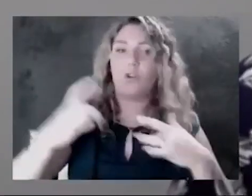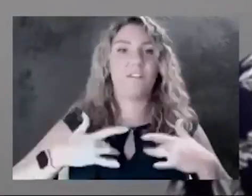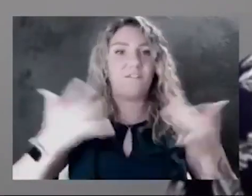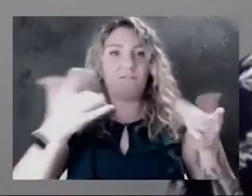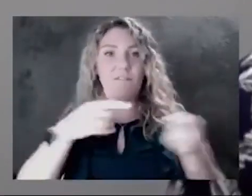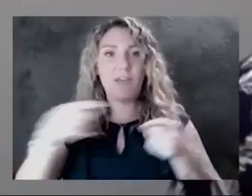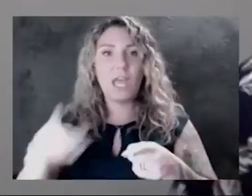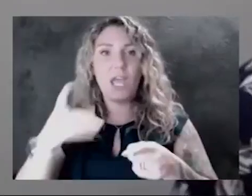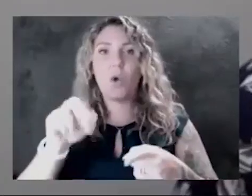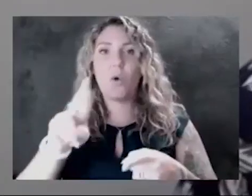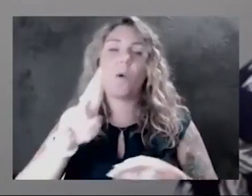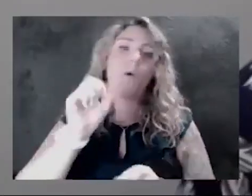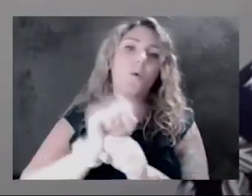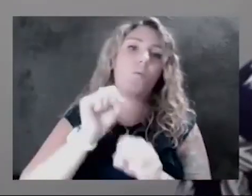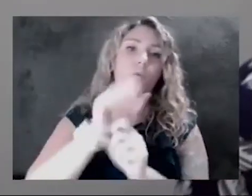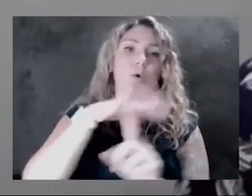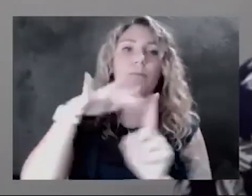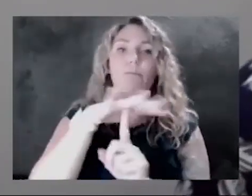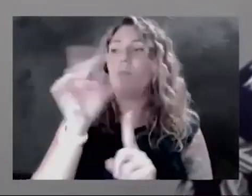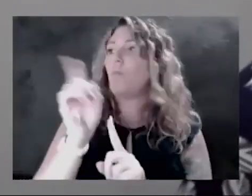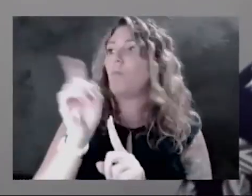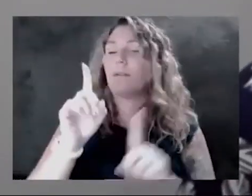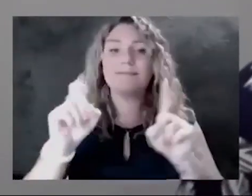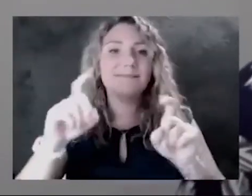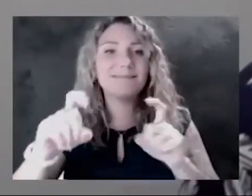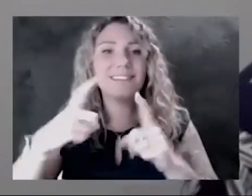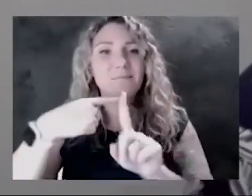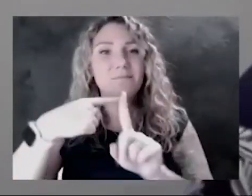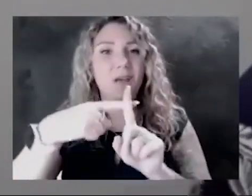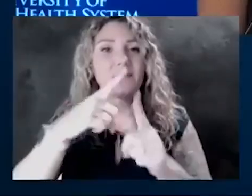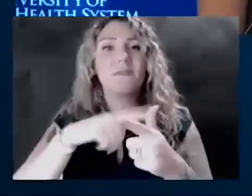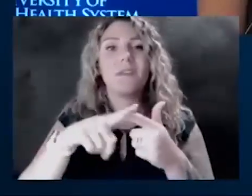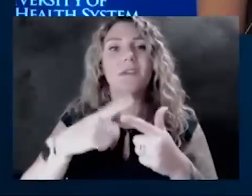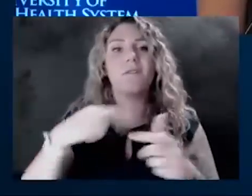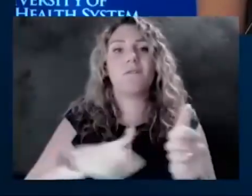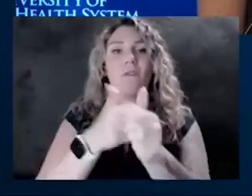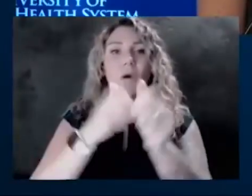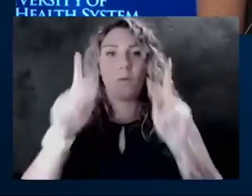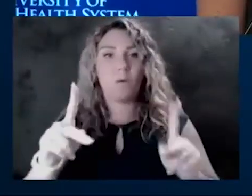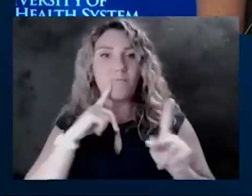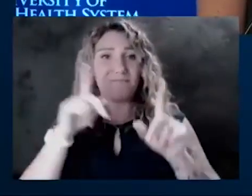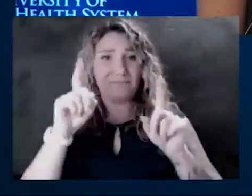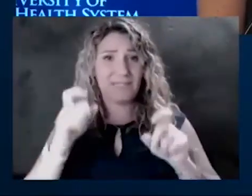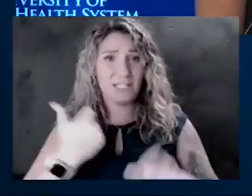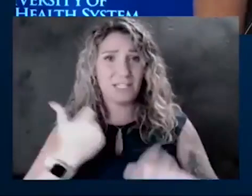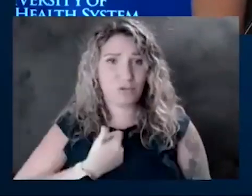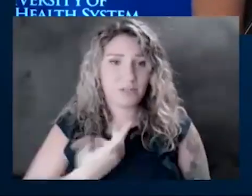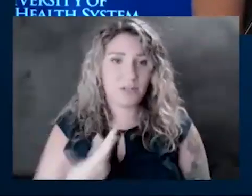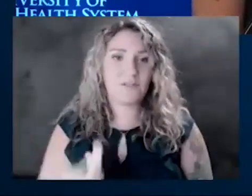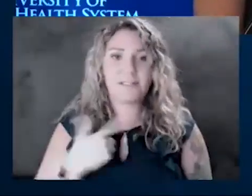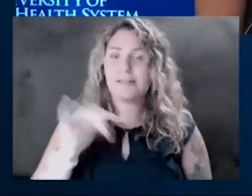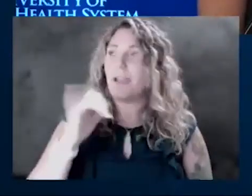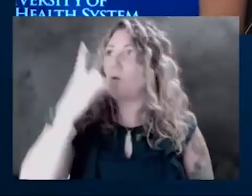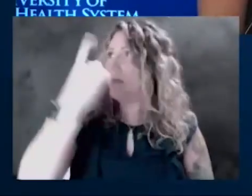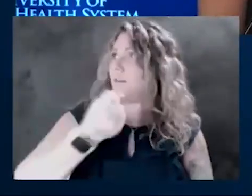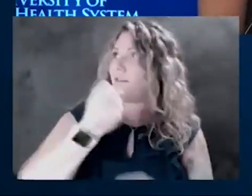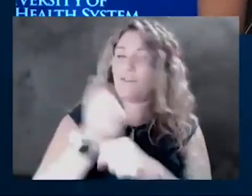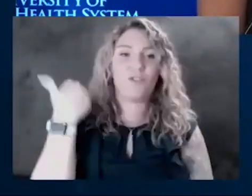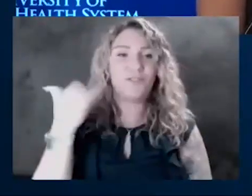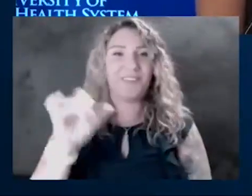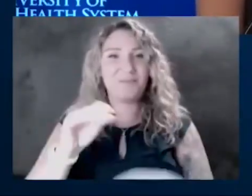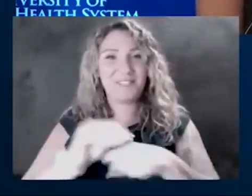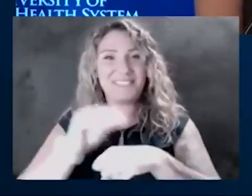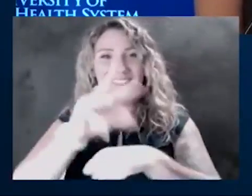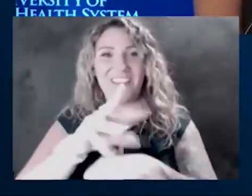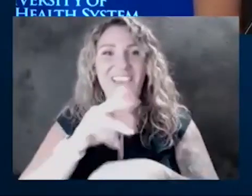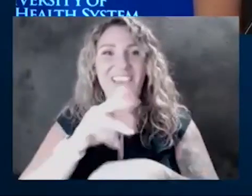where people have tested positive, we do need to follow up and get tested ourselves. Yeah, it's like going back a year ago. That's what that's the advice was just to wear a mask